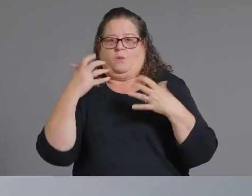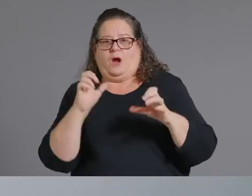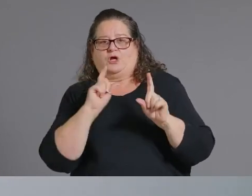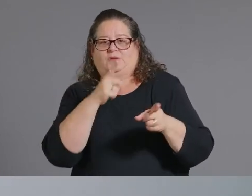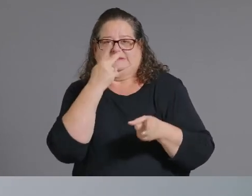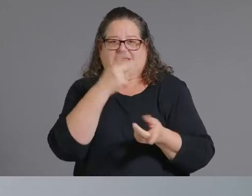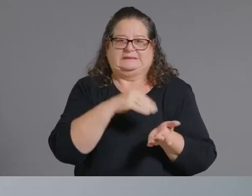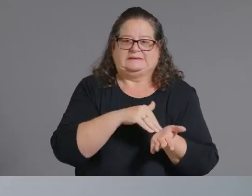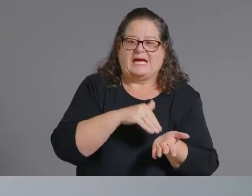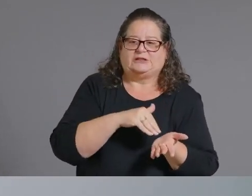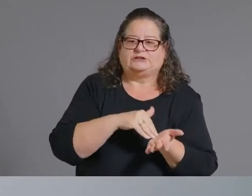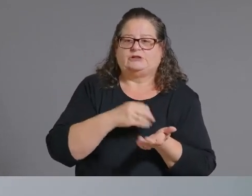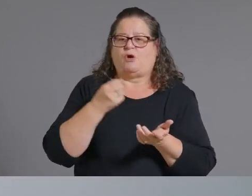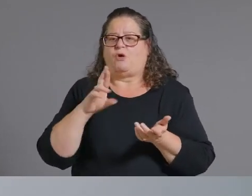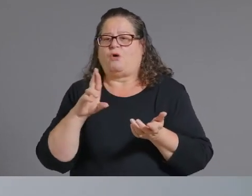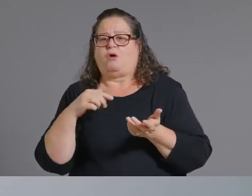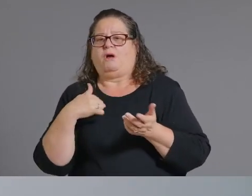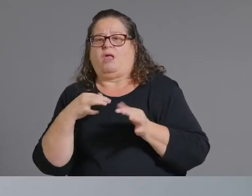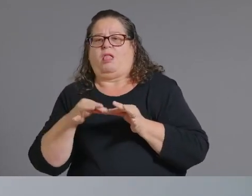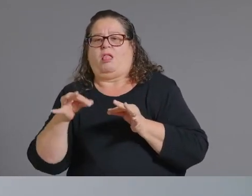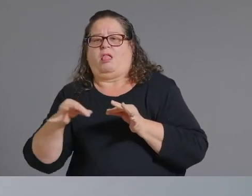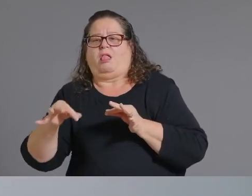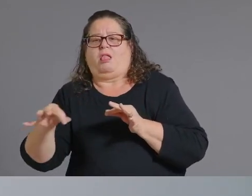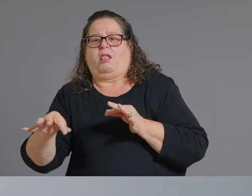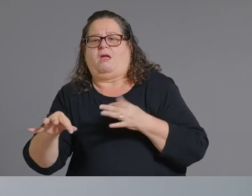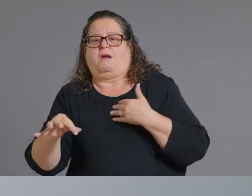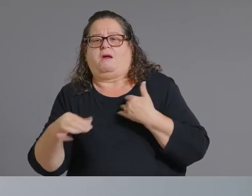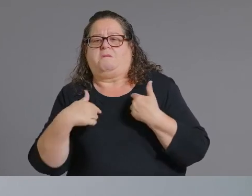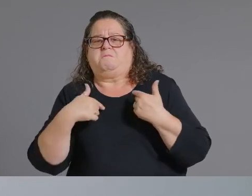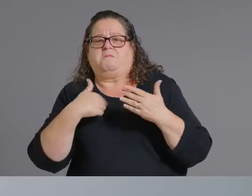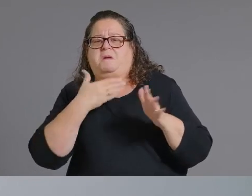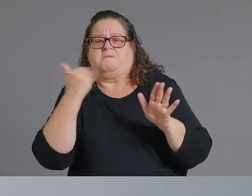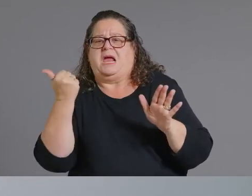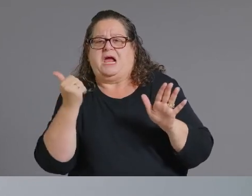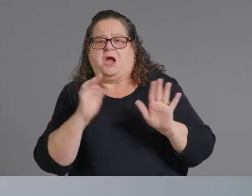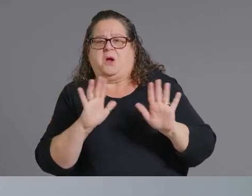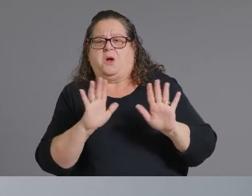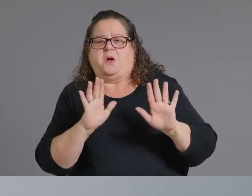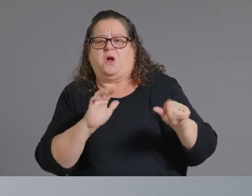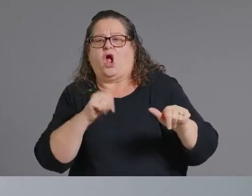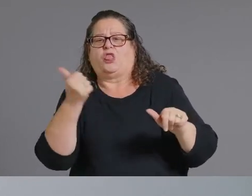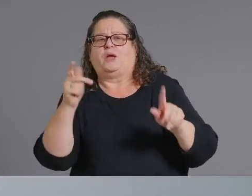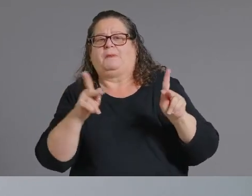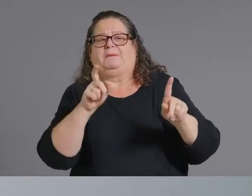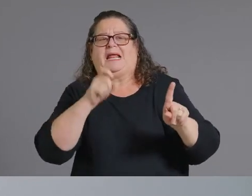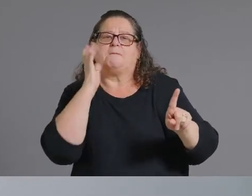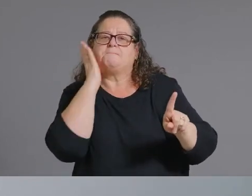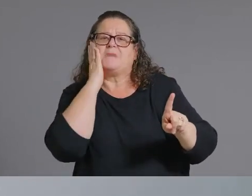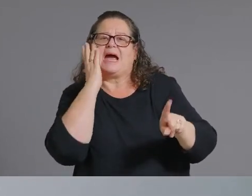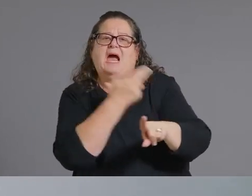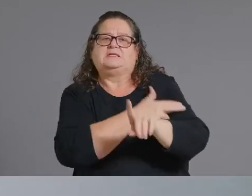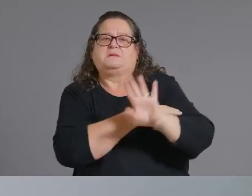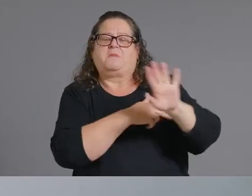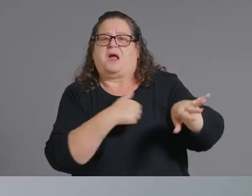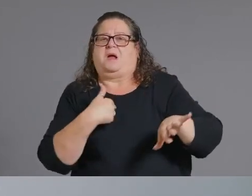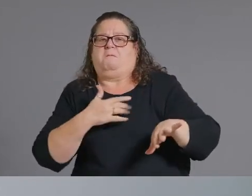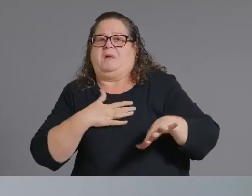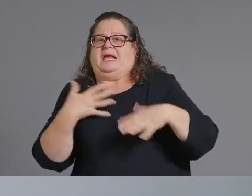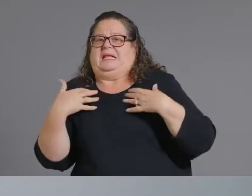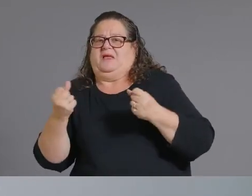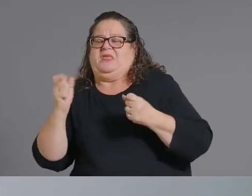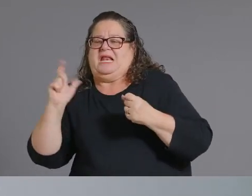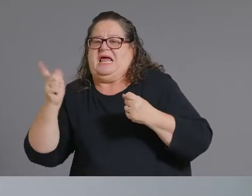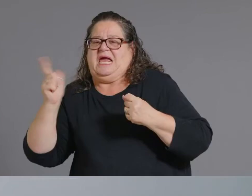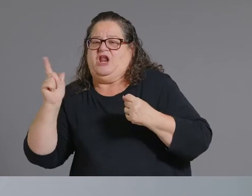they wanted to put it off to make sure that there was they uh that there was capacity in the hospital for those that truly needed it what we know